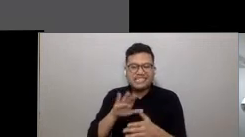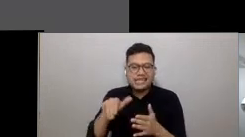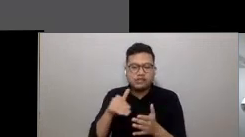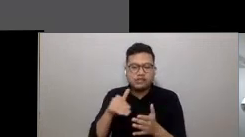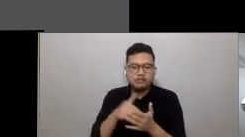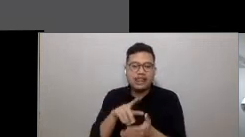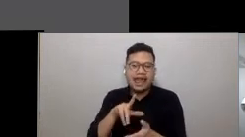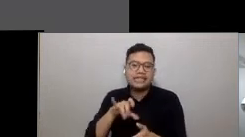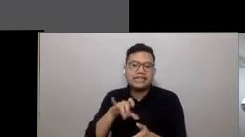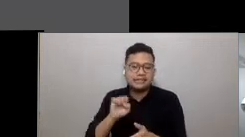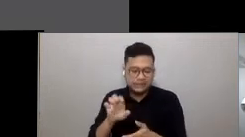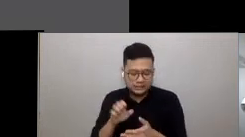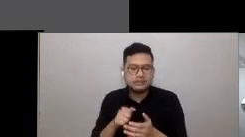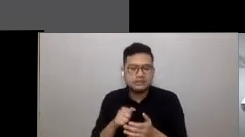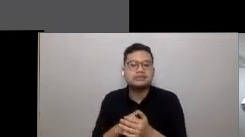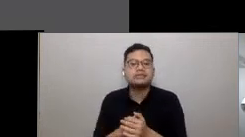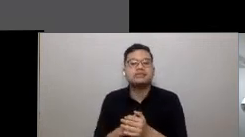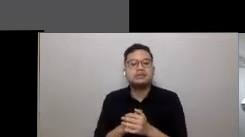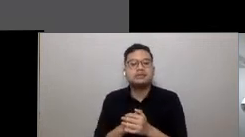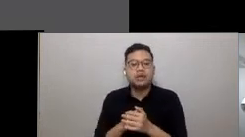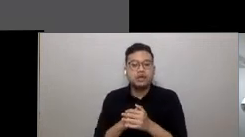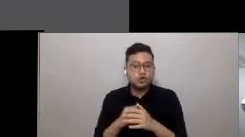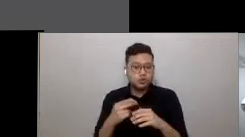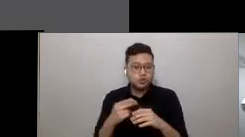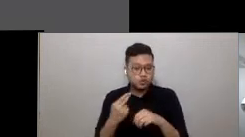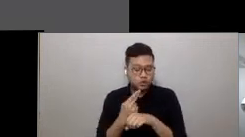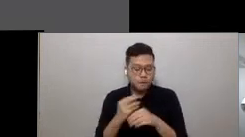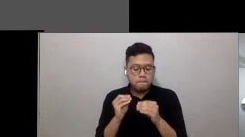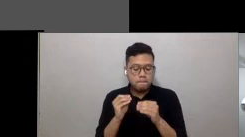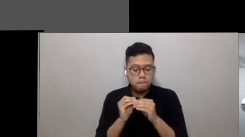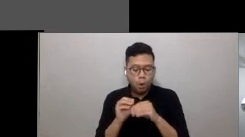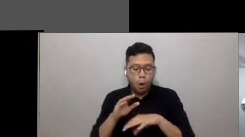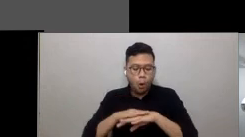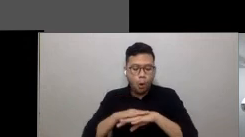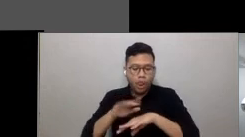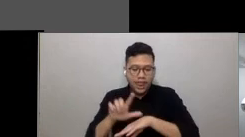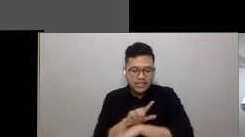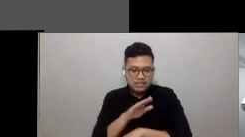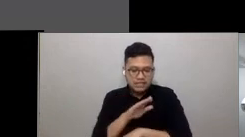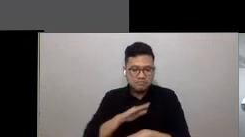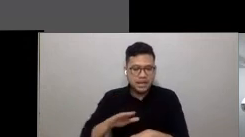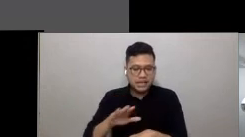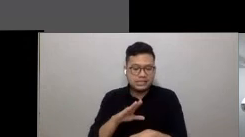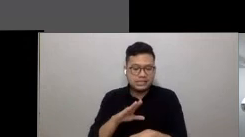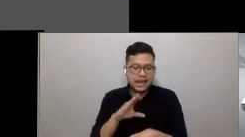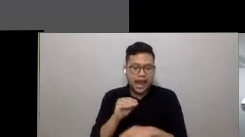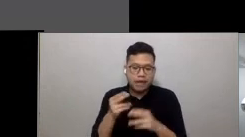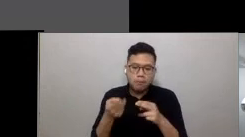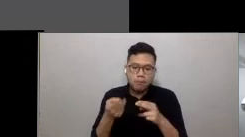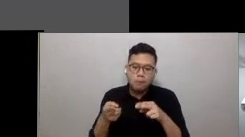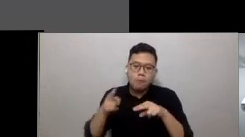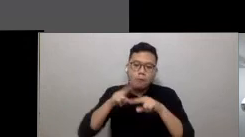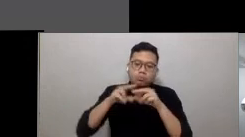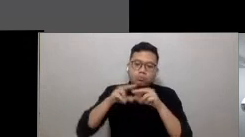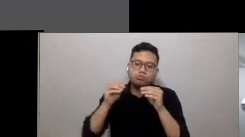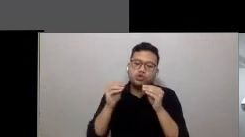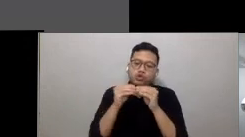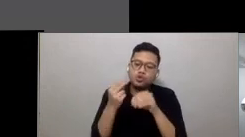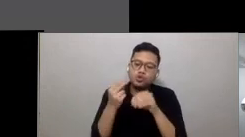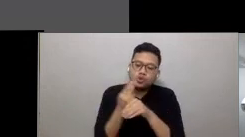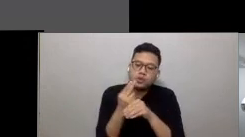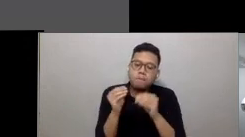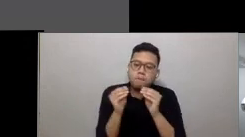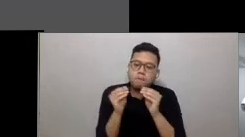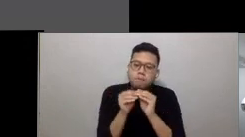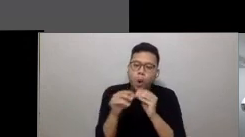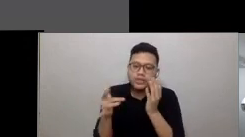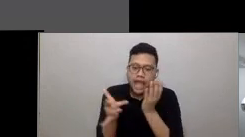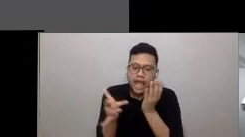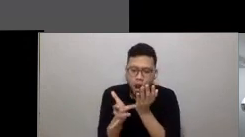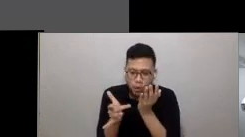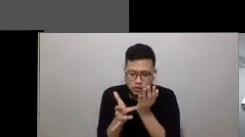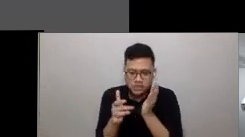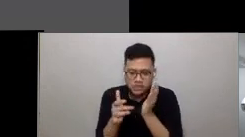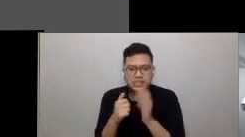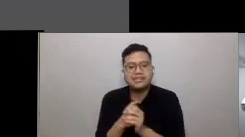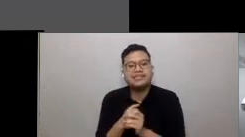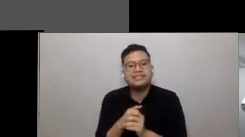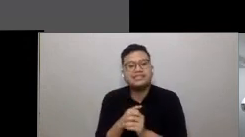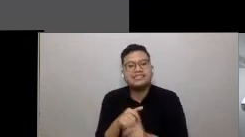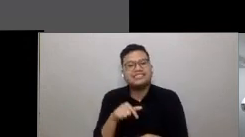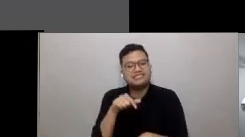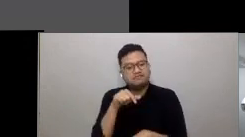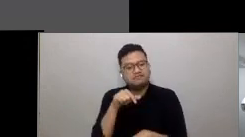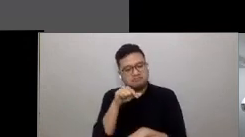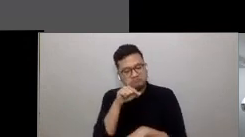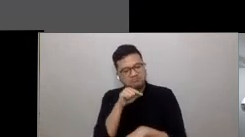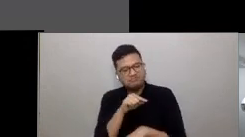space and an increase in the integration of technology to enhance people's lives. This may appear to